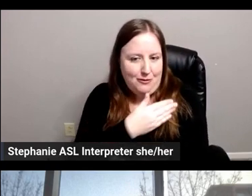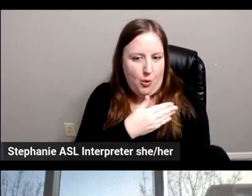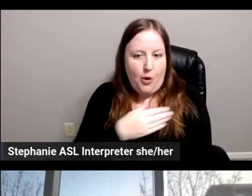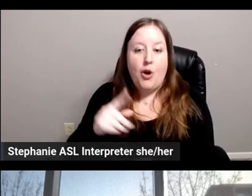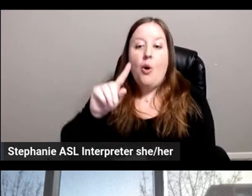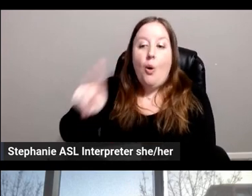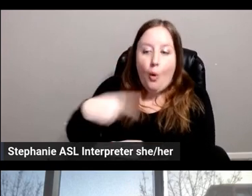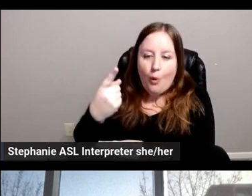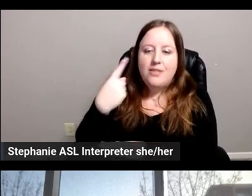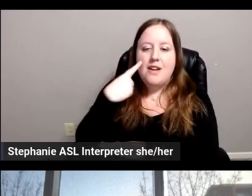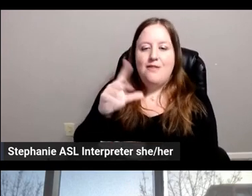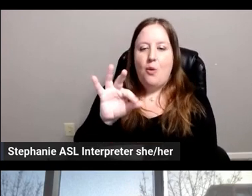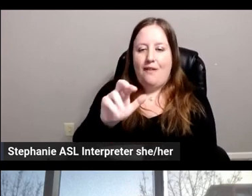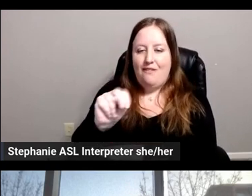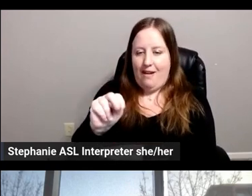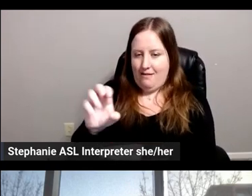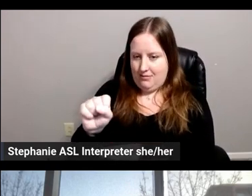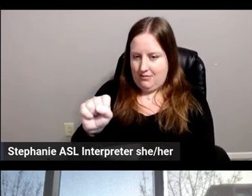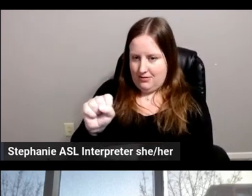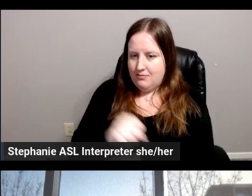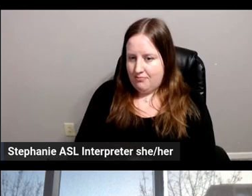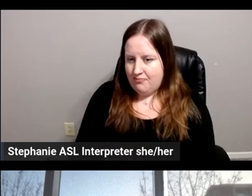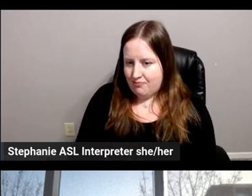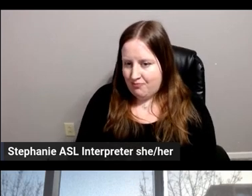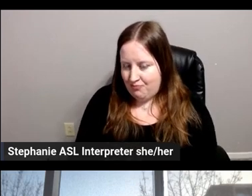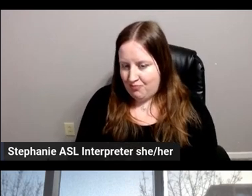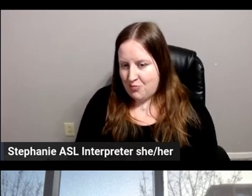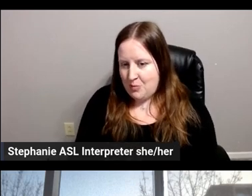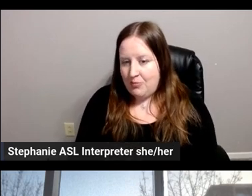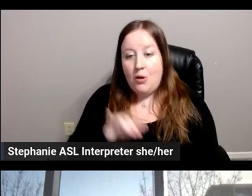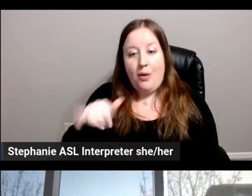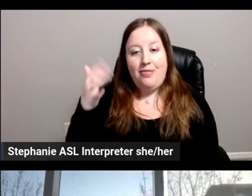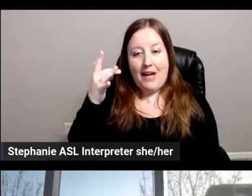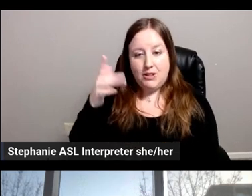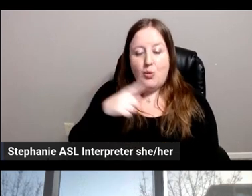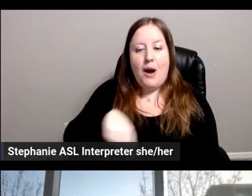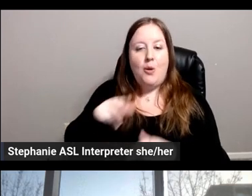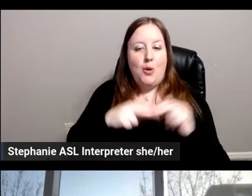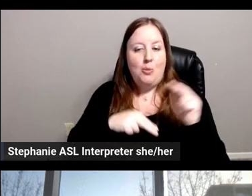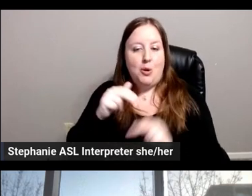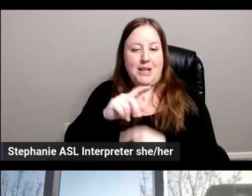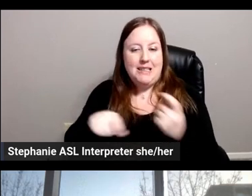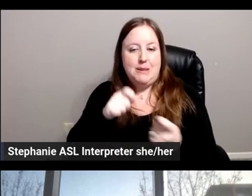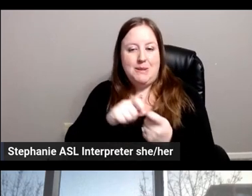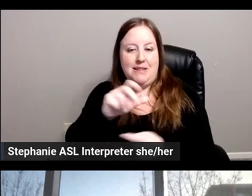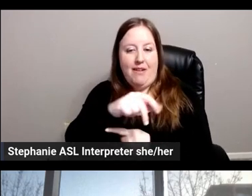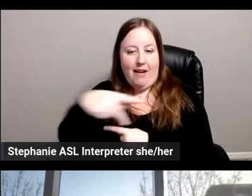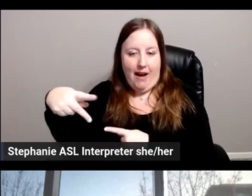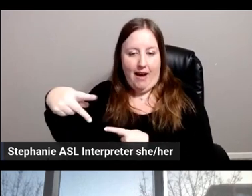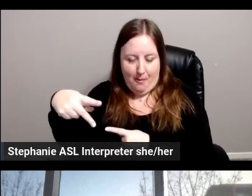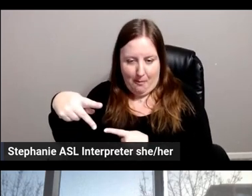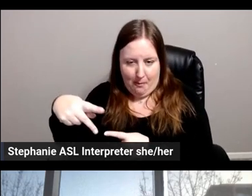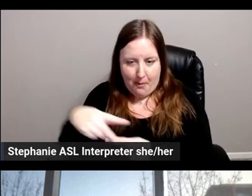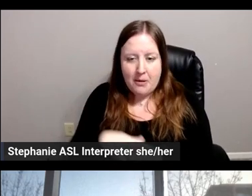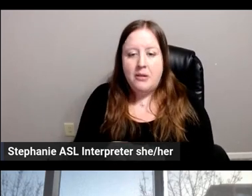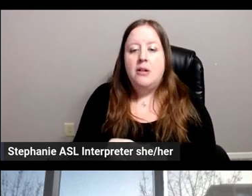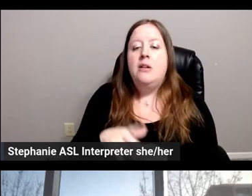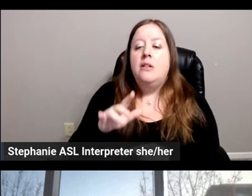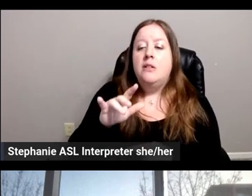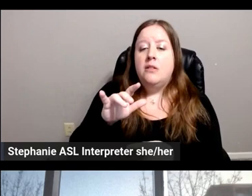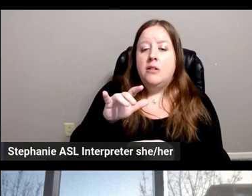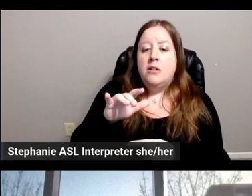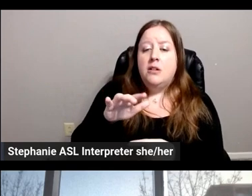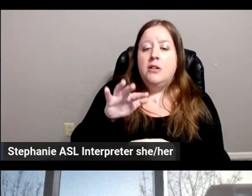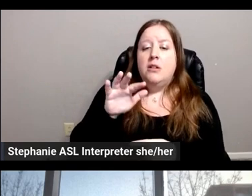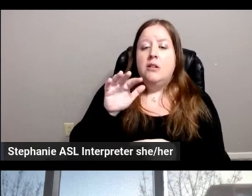our fans. So that's why we are building a specific app, which will be another channel, but